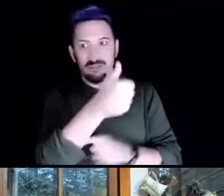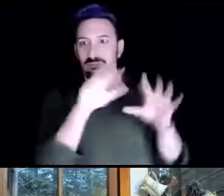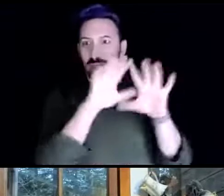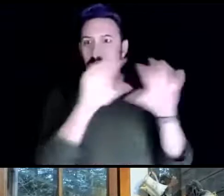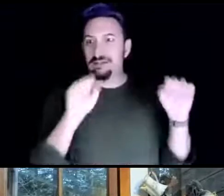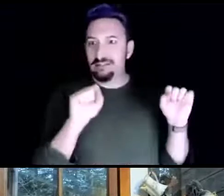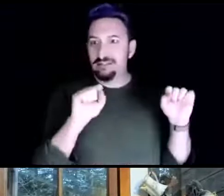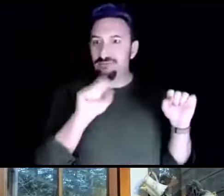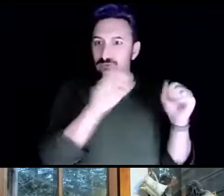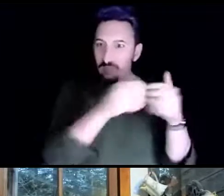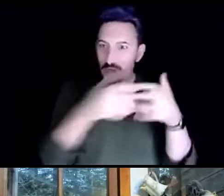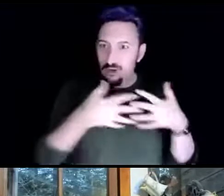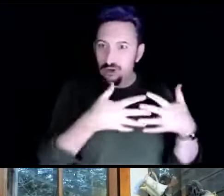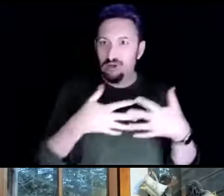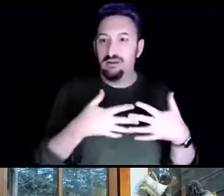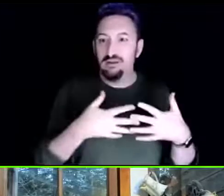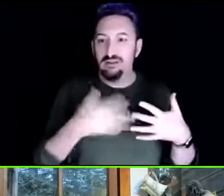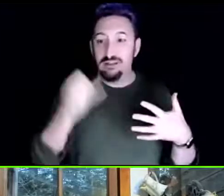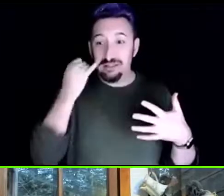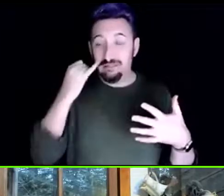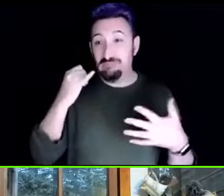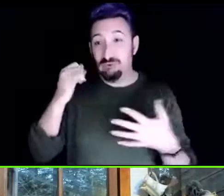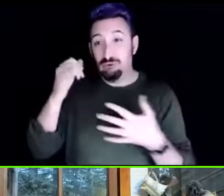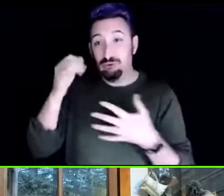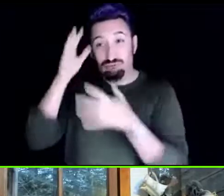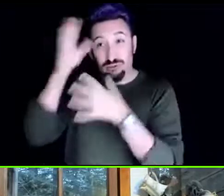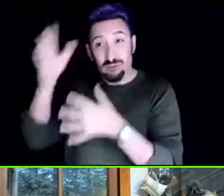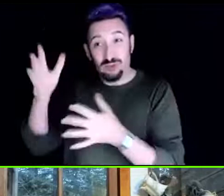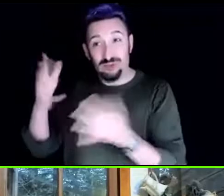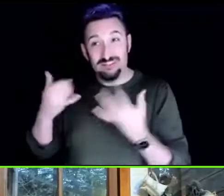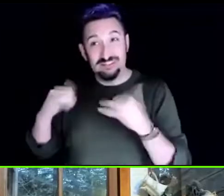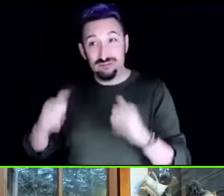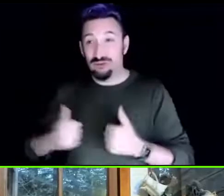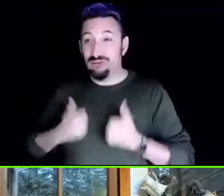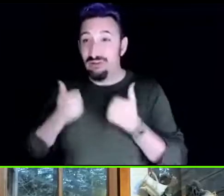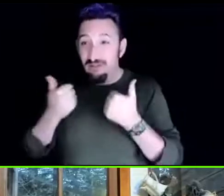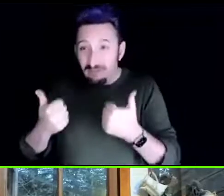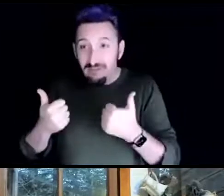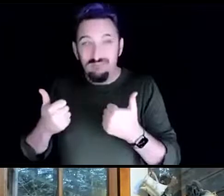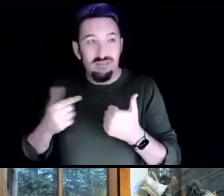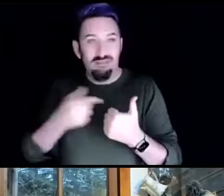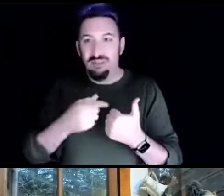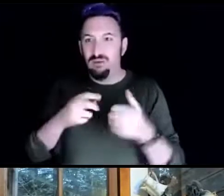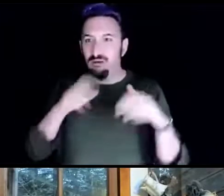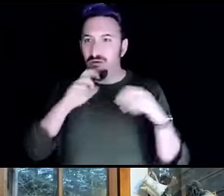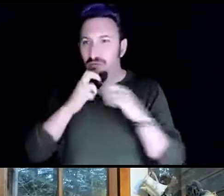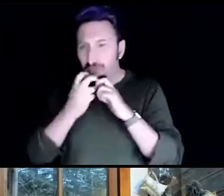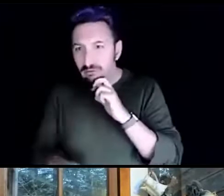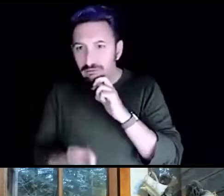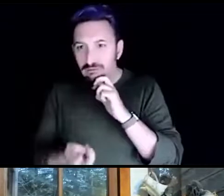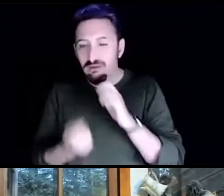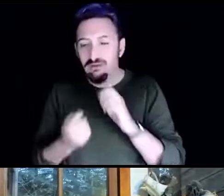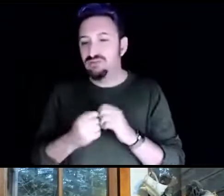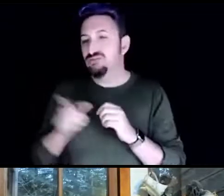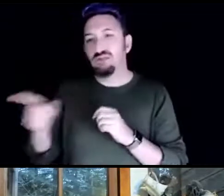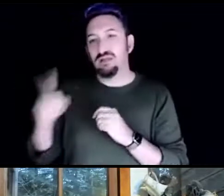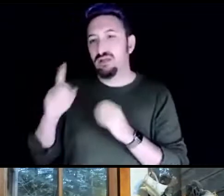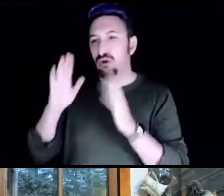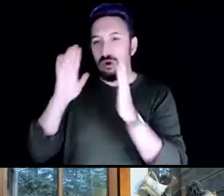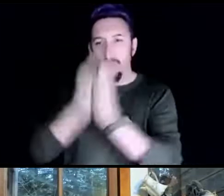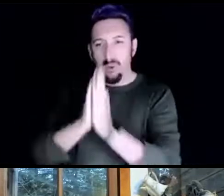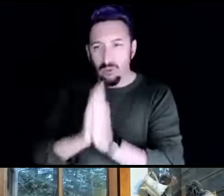know, I just hope and pray he survives this next opening time. Yeah.